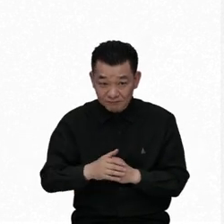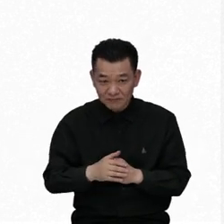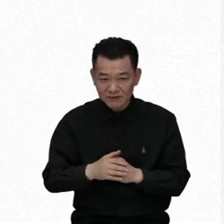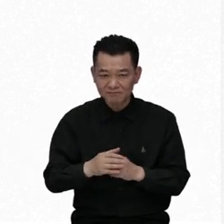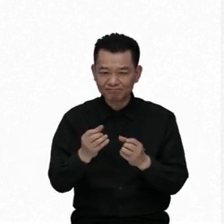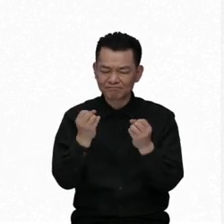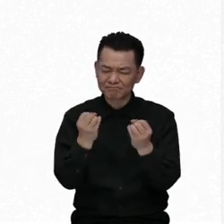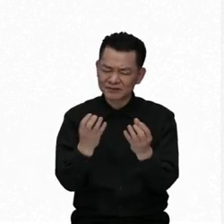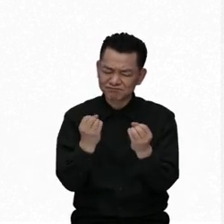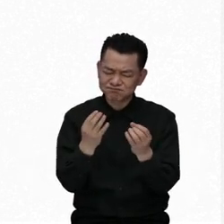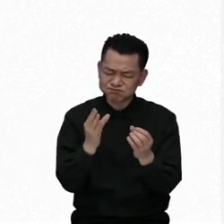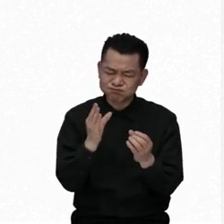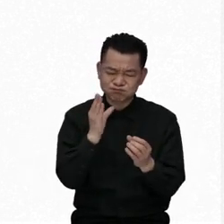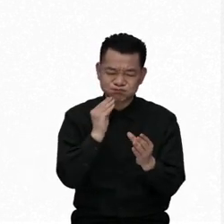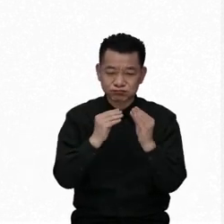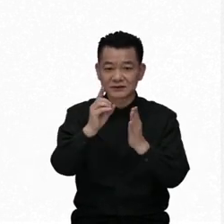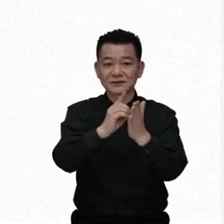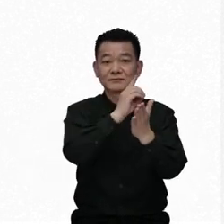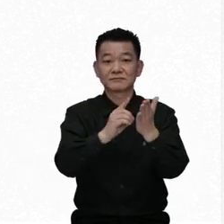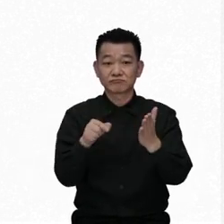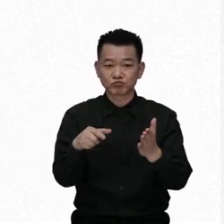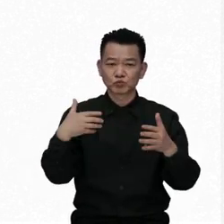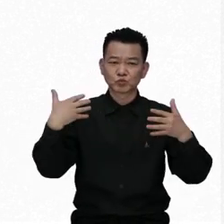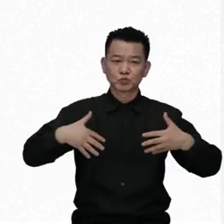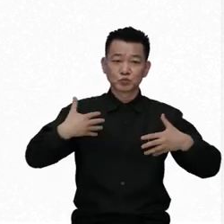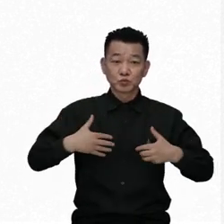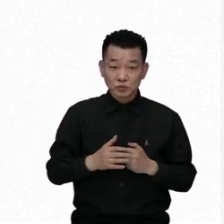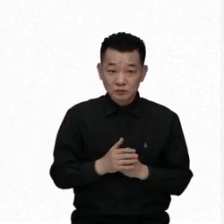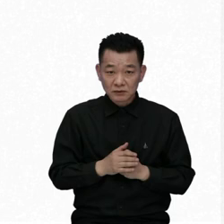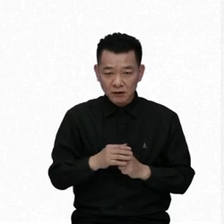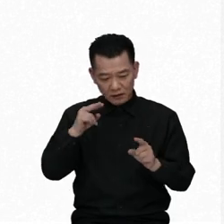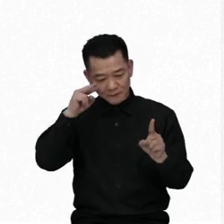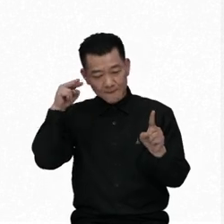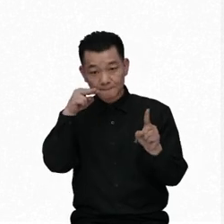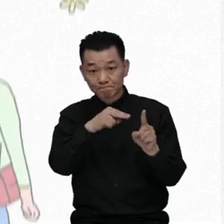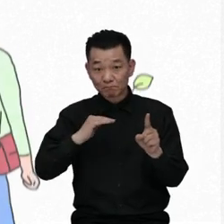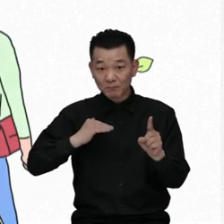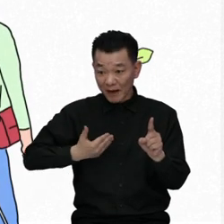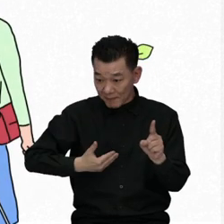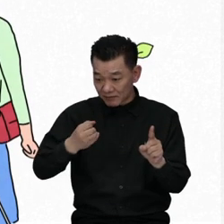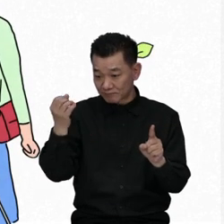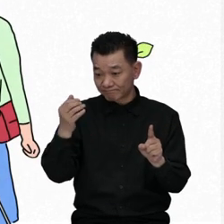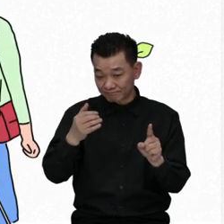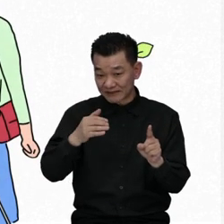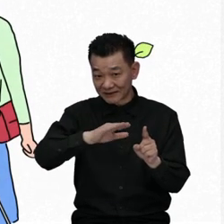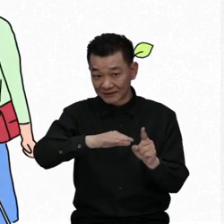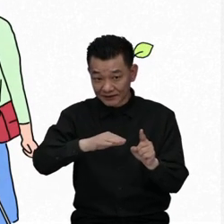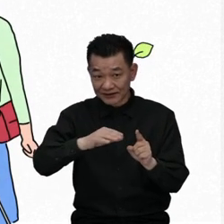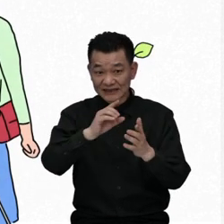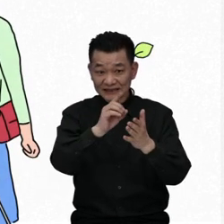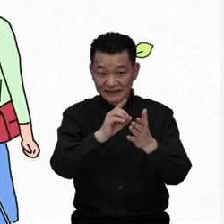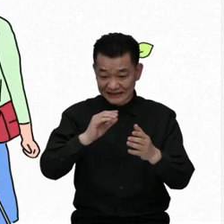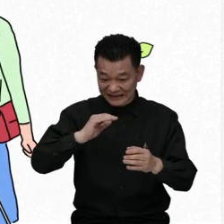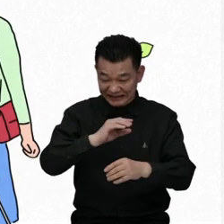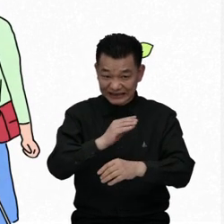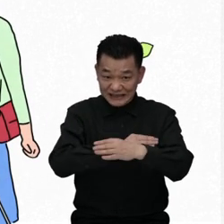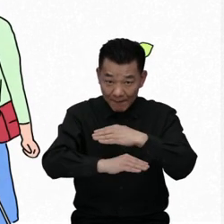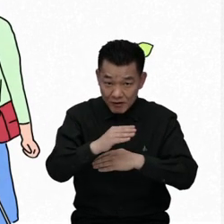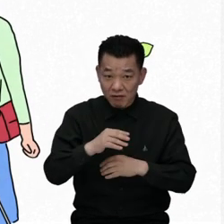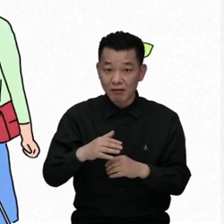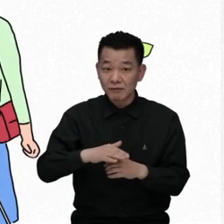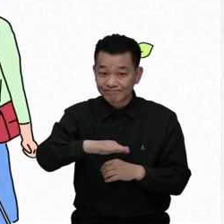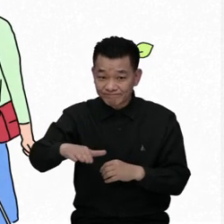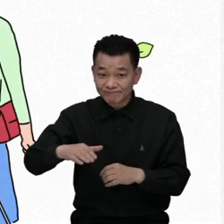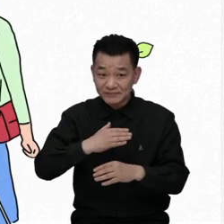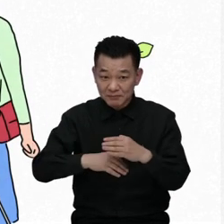are subject to multiple discrimination, and in this regard, shall take measures to ensure the full and equal